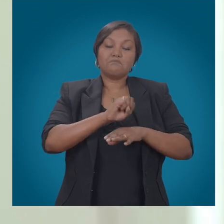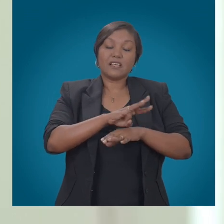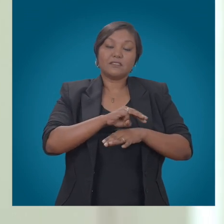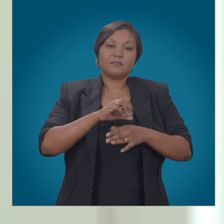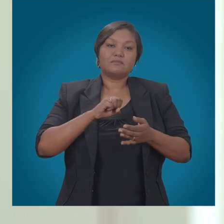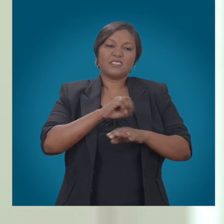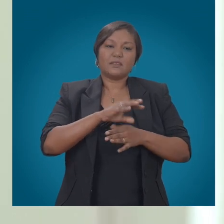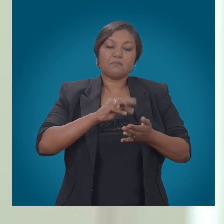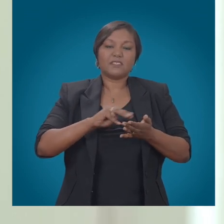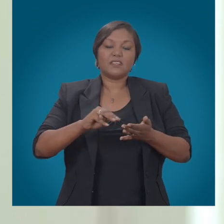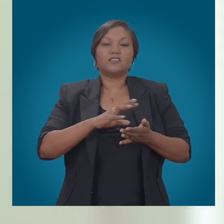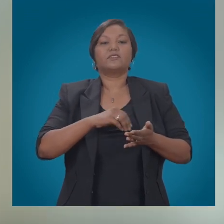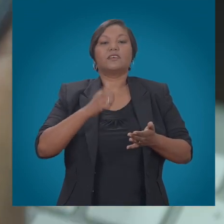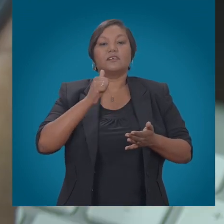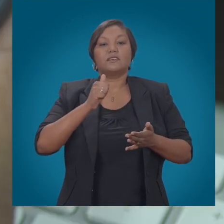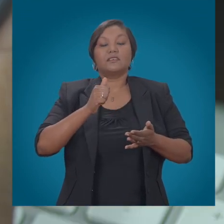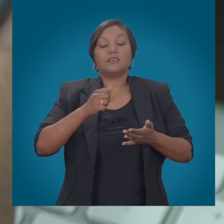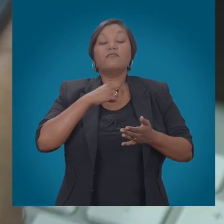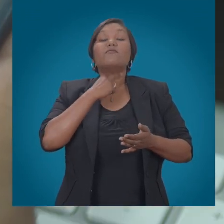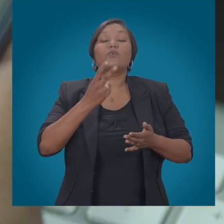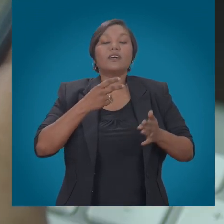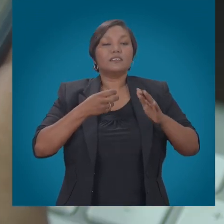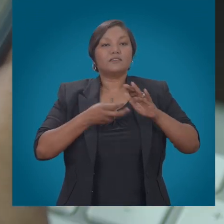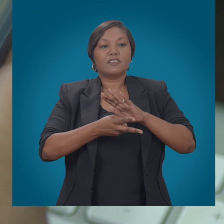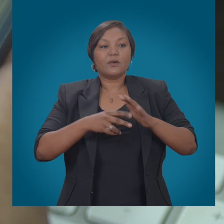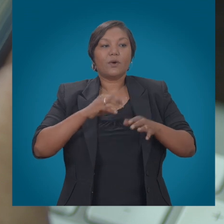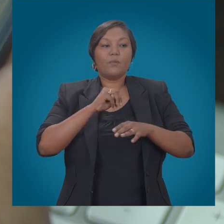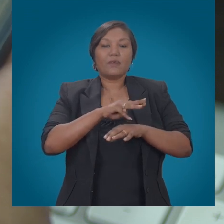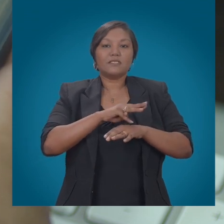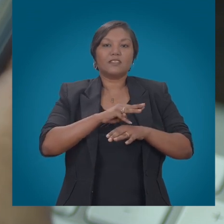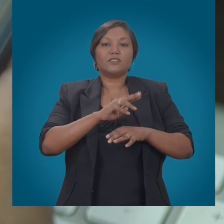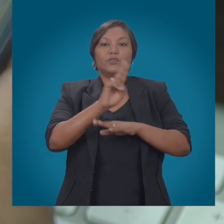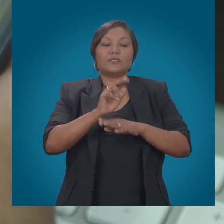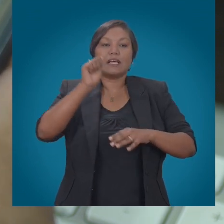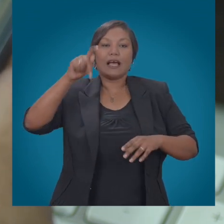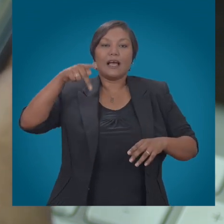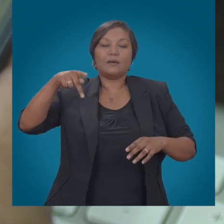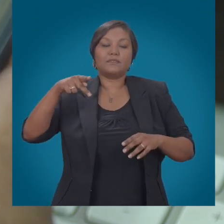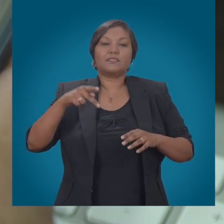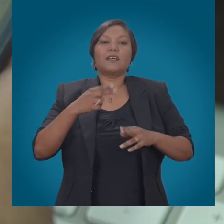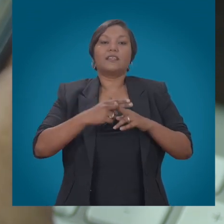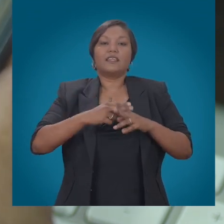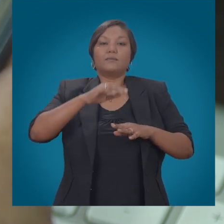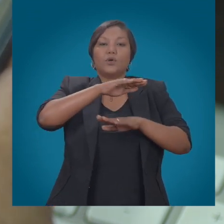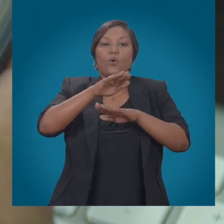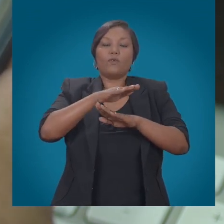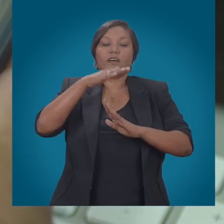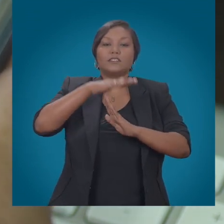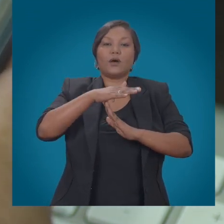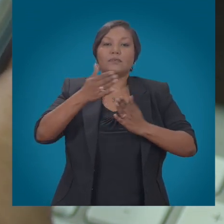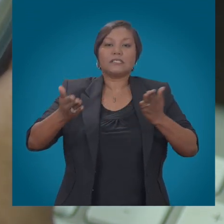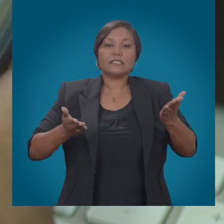just another telephone conversation. The benefits of over-the-top services defined as services which ride on top of networks to which